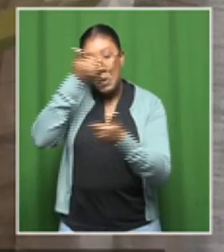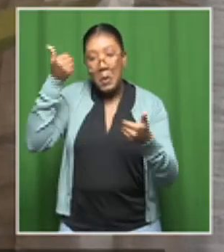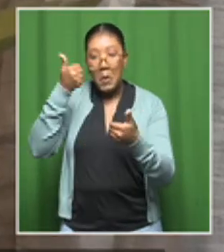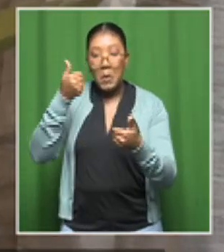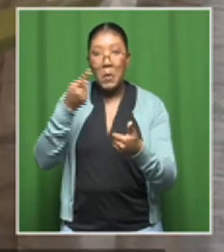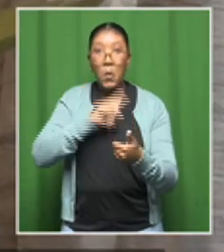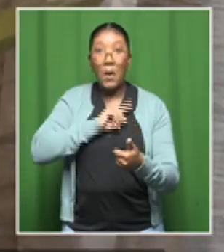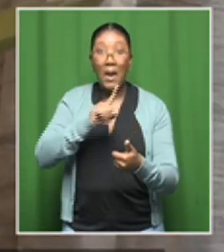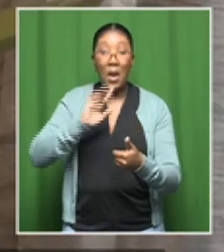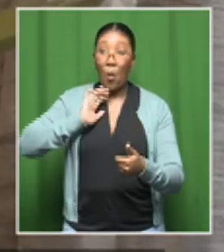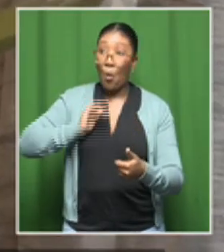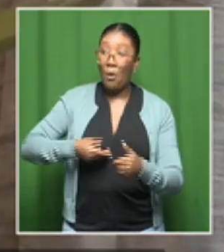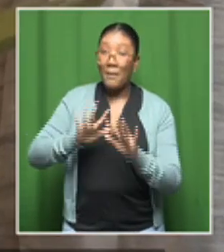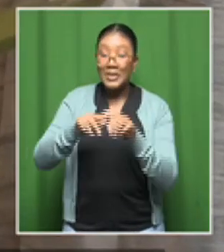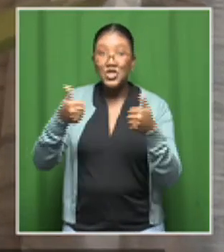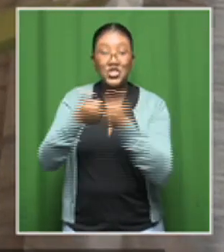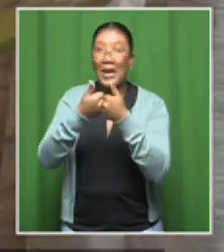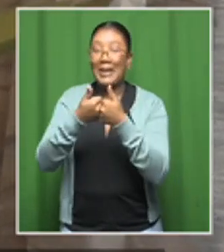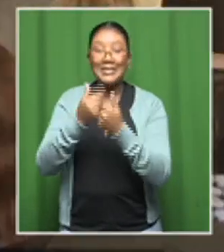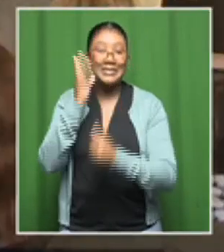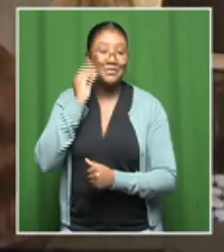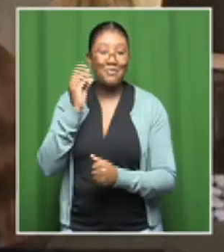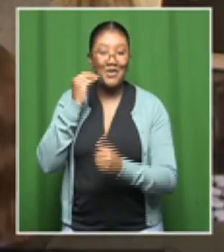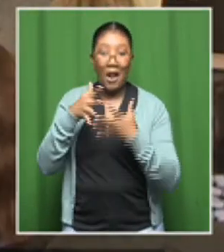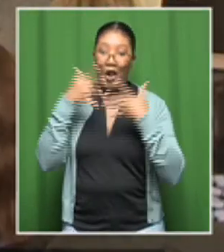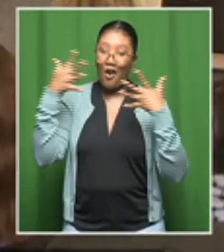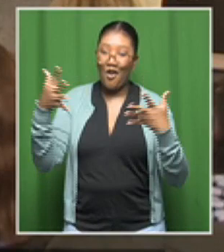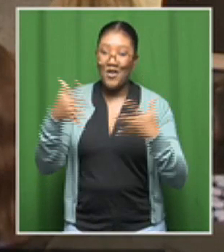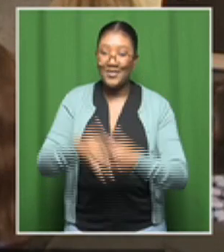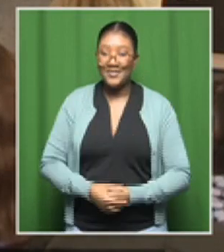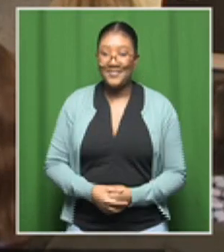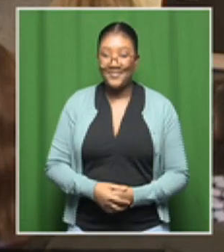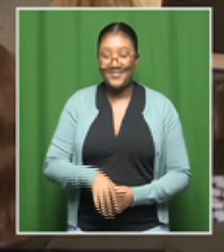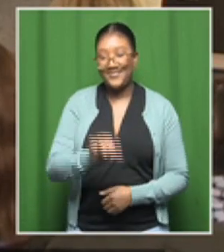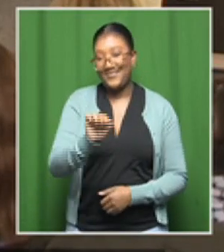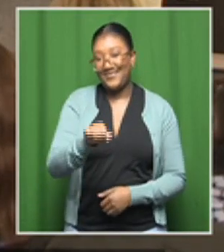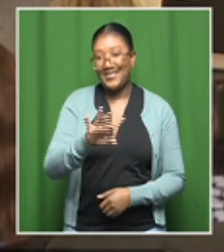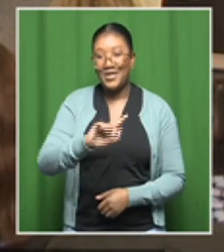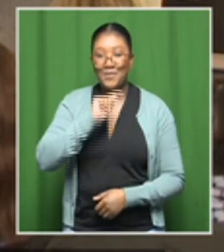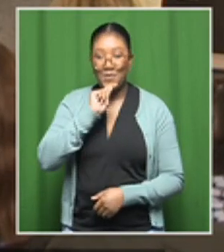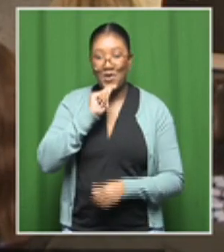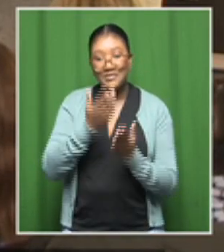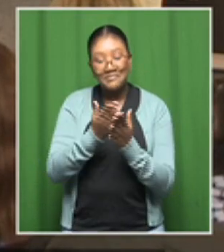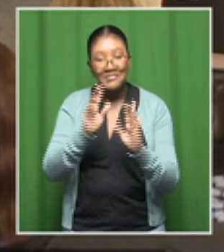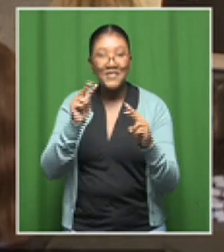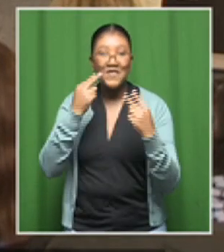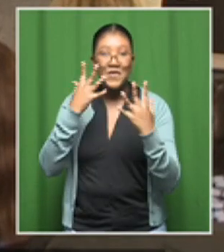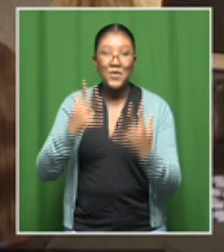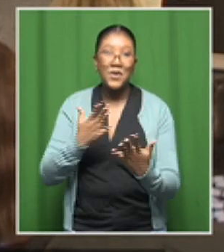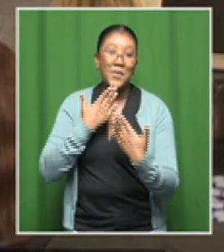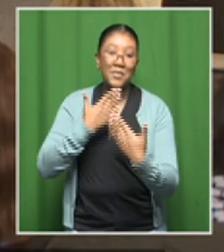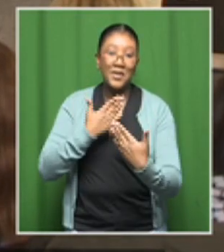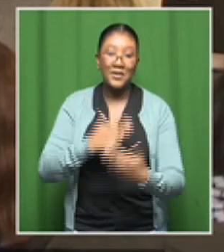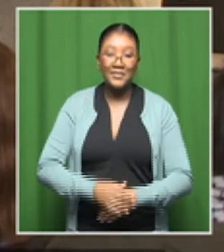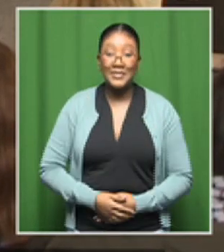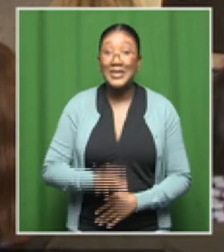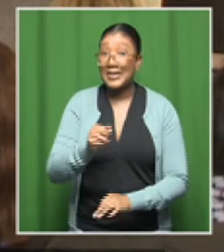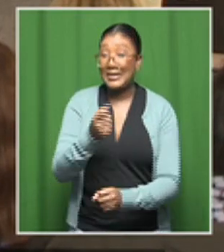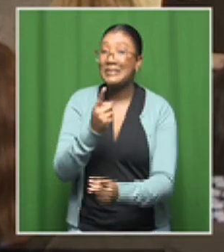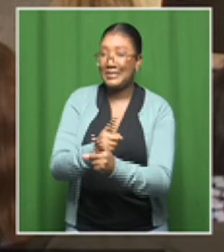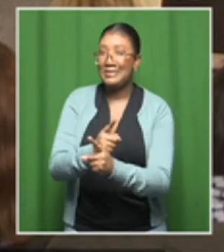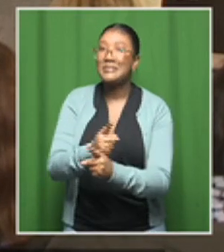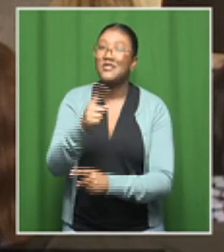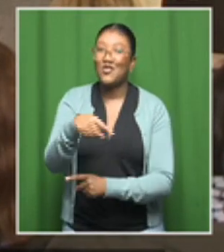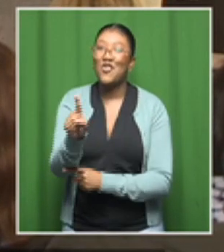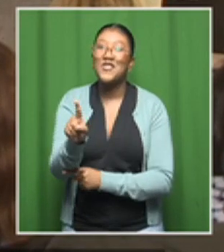the academic space. Yeah. Good morning, Sakina, and good morning to the viewers. Because you are correct, it's